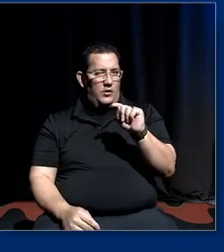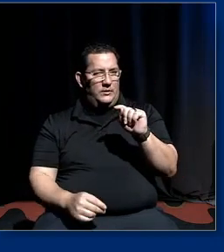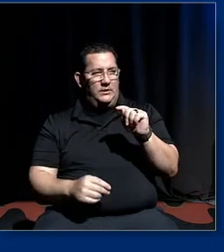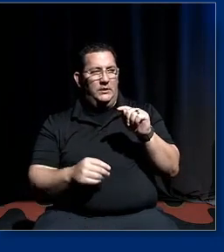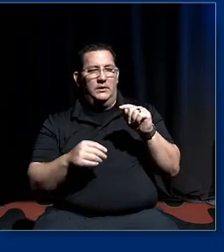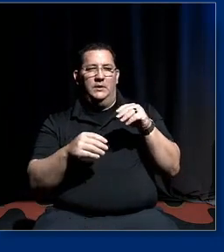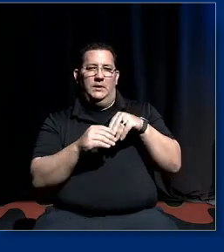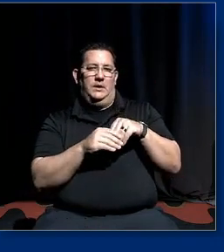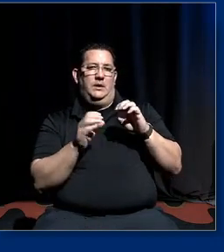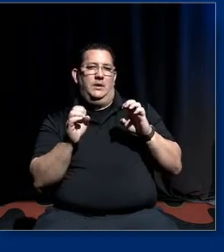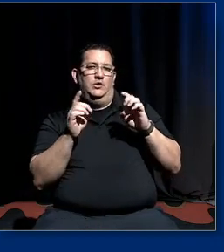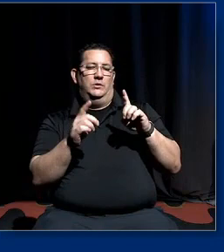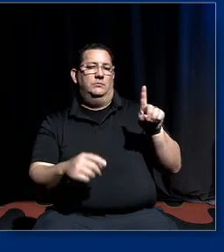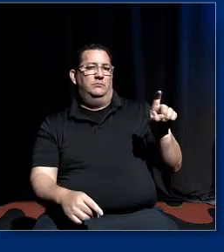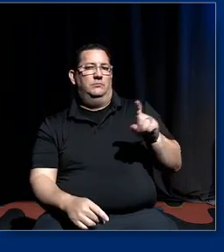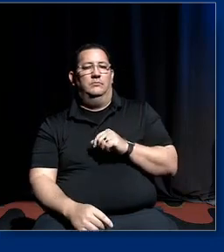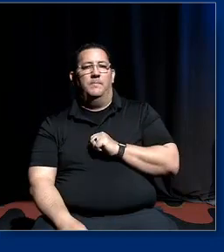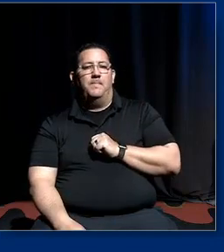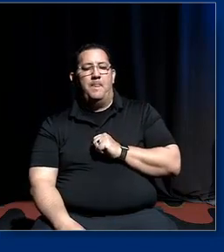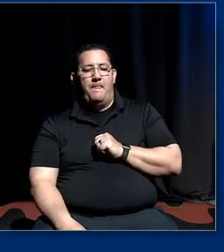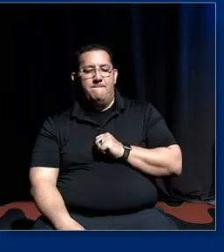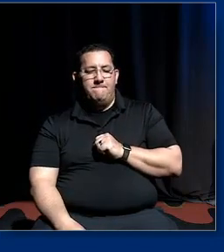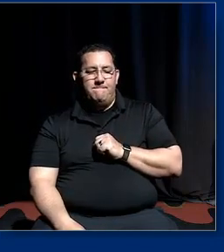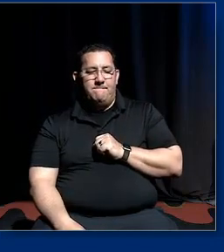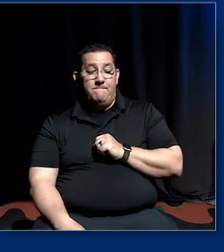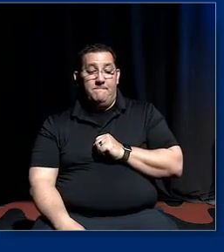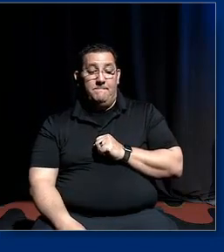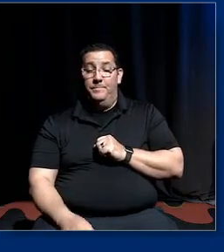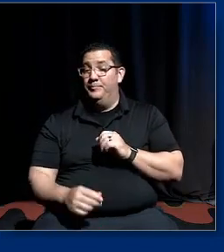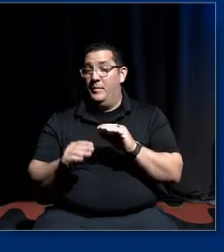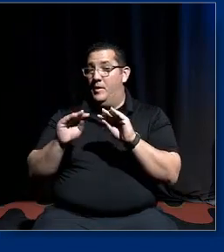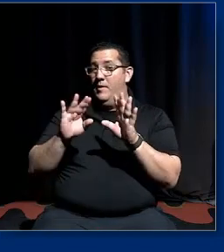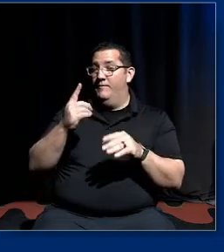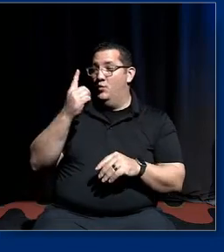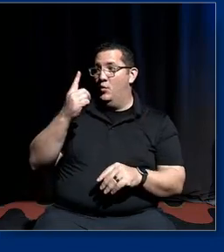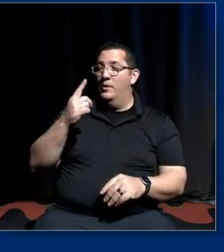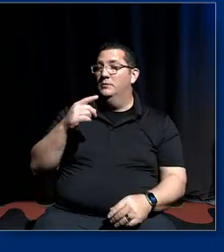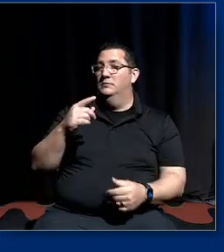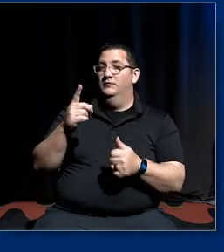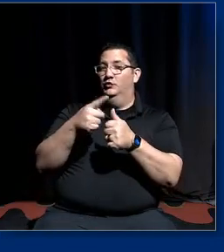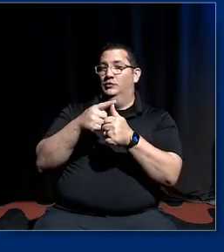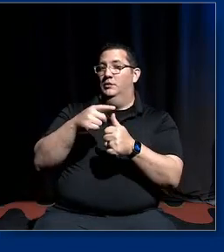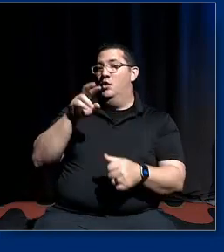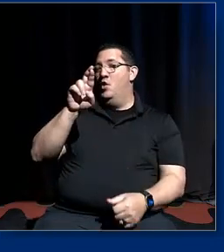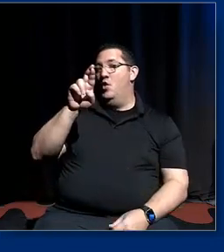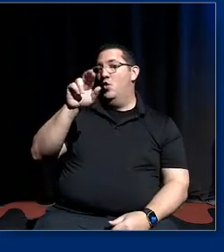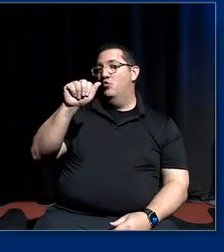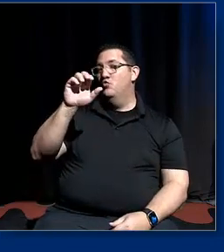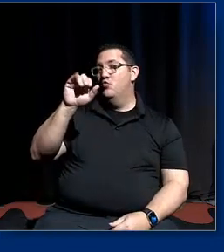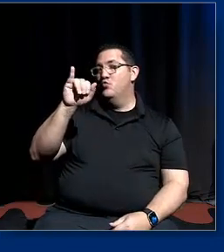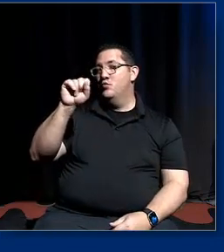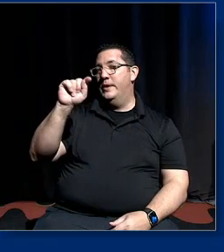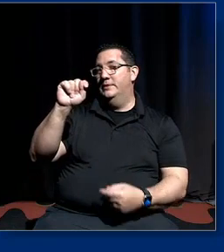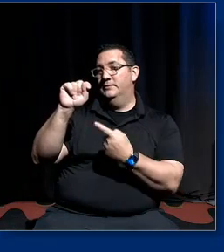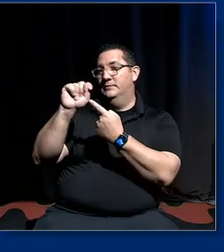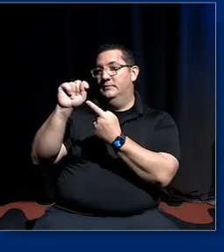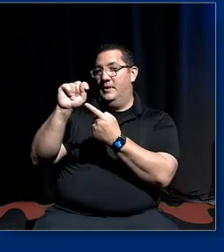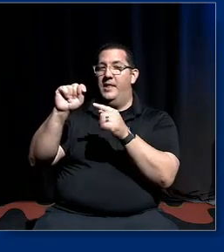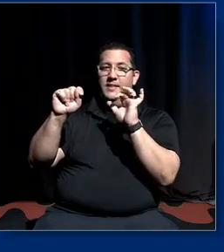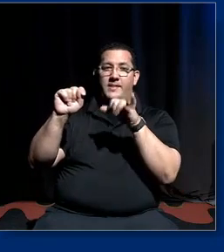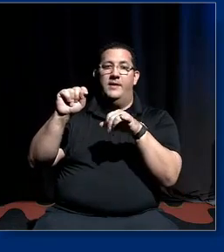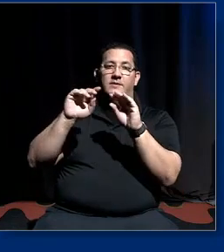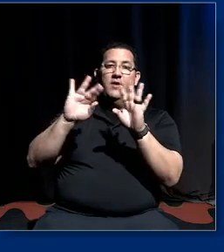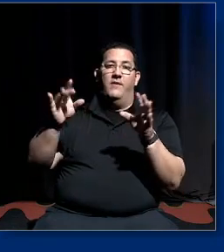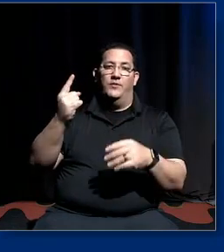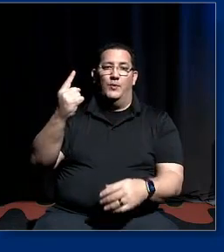education um well the the most obvious one is that it's racist so um uh